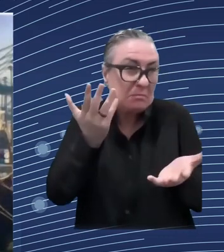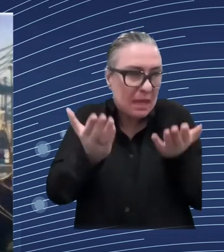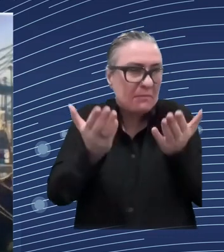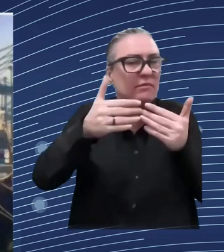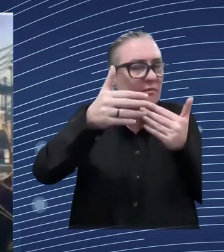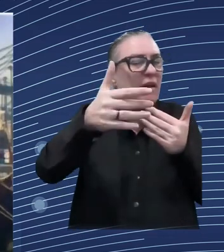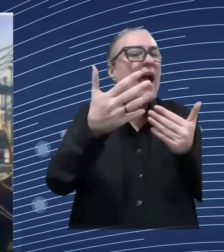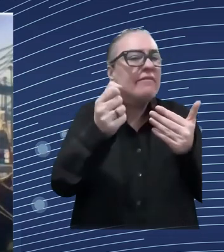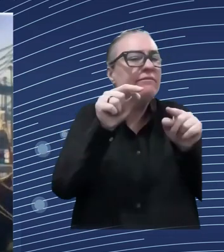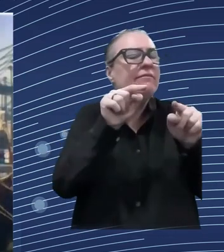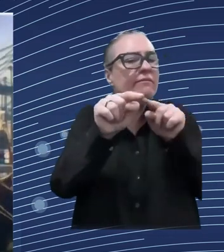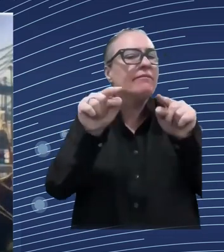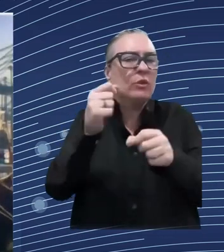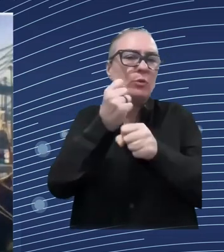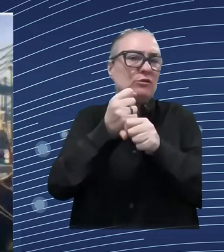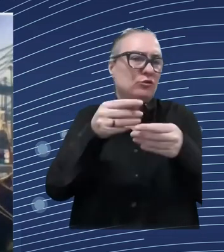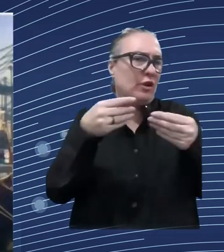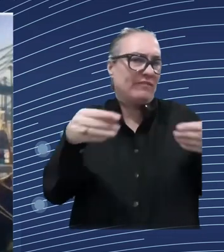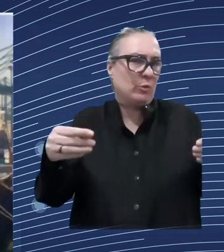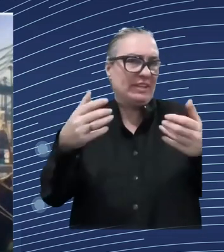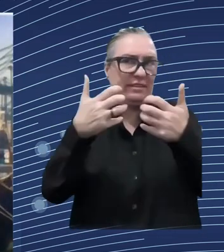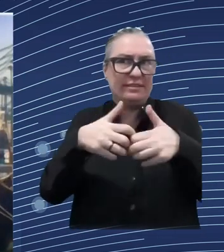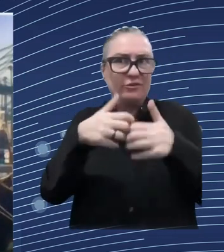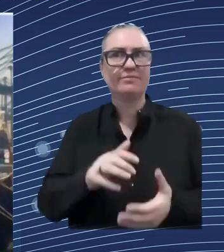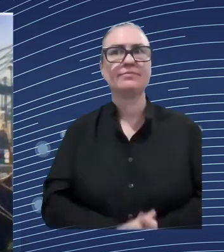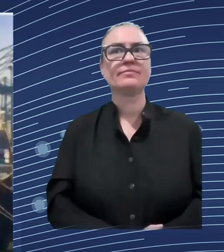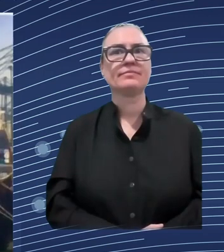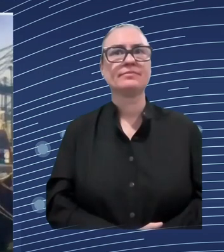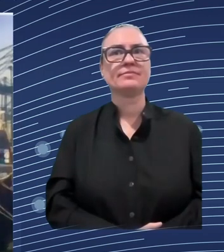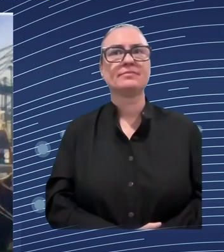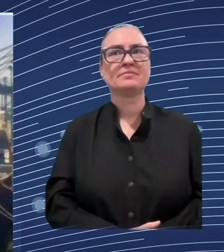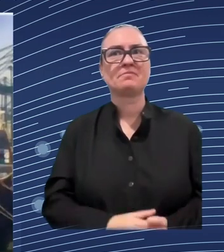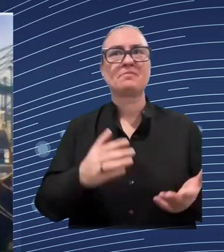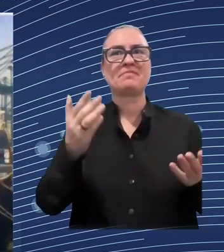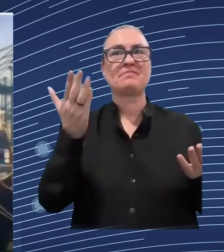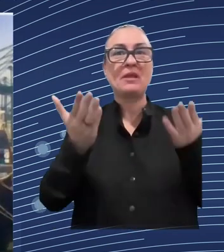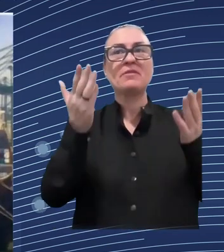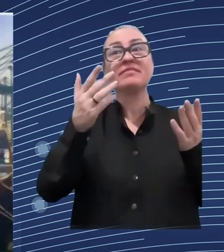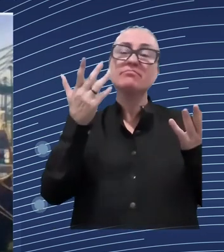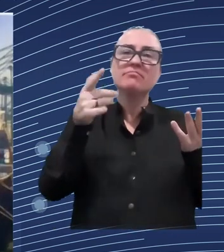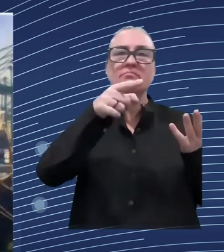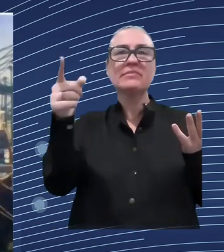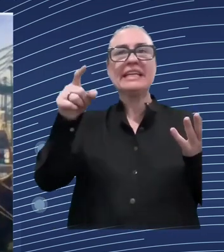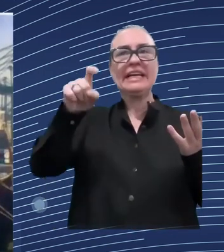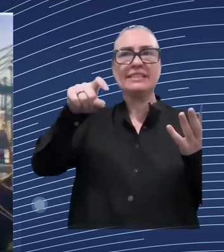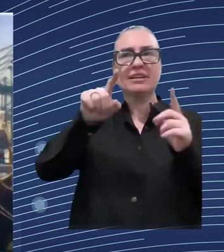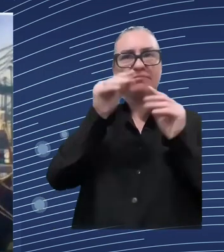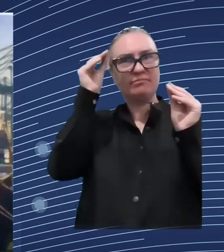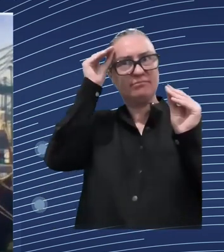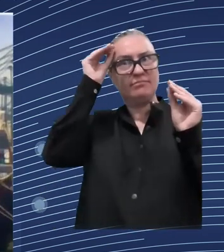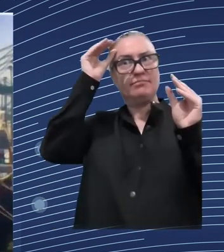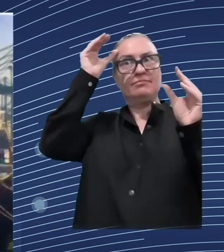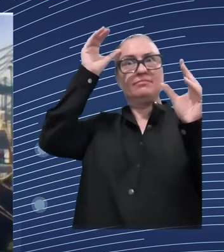so so um first um if we make some parallels with other big technology shifts in the in the past for example